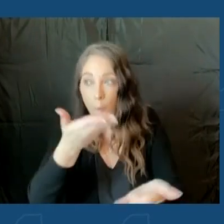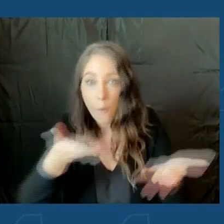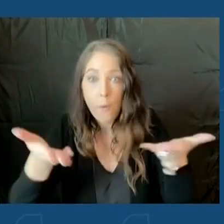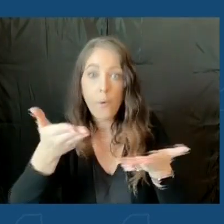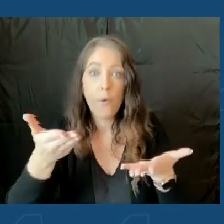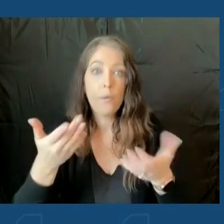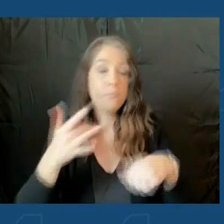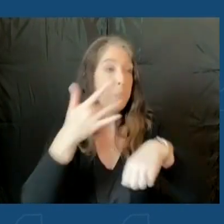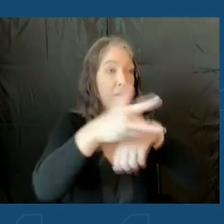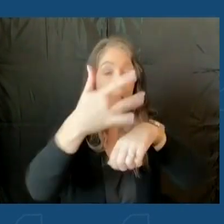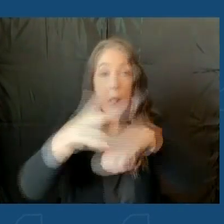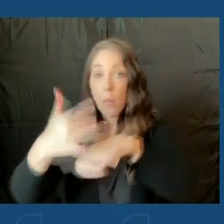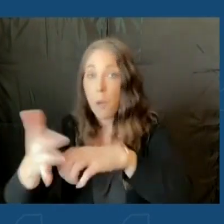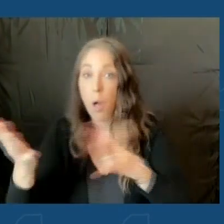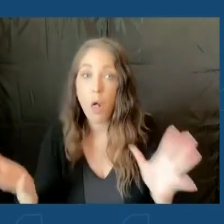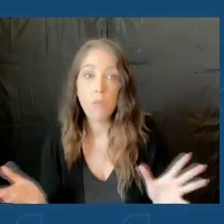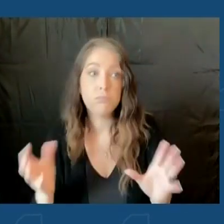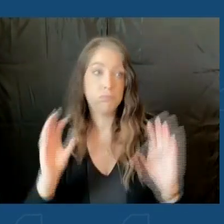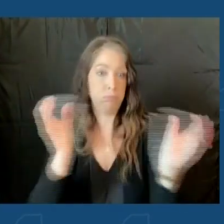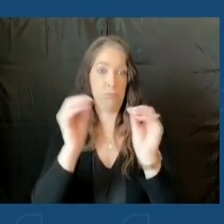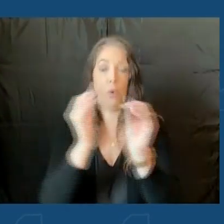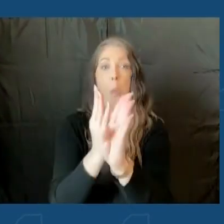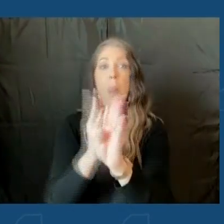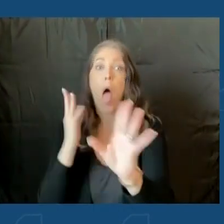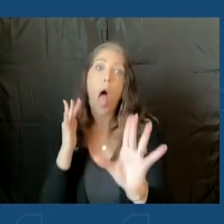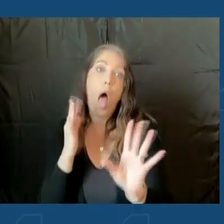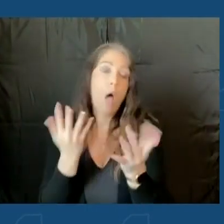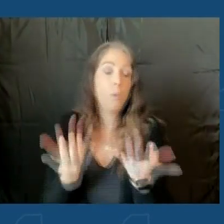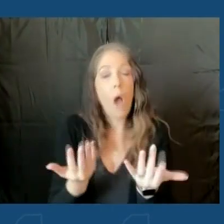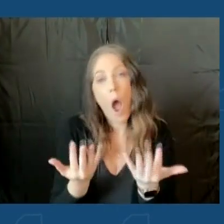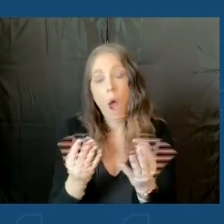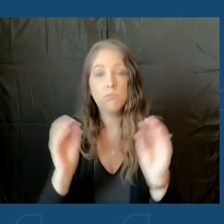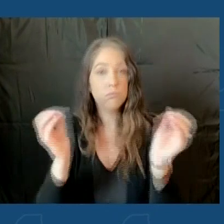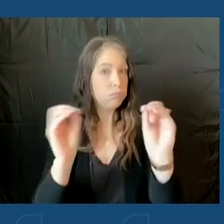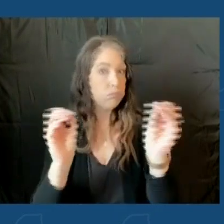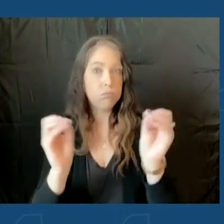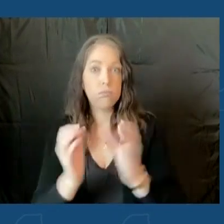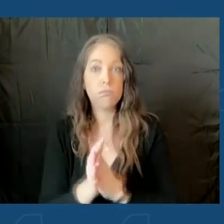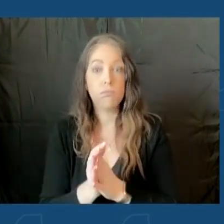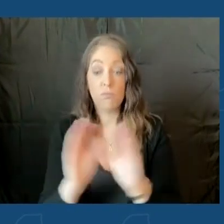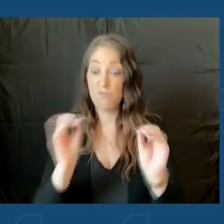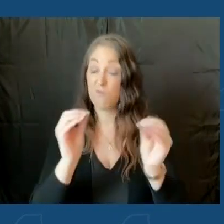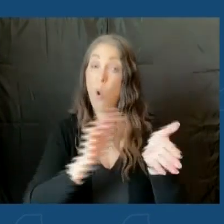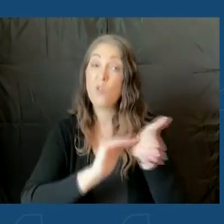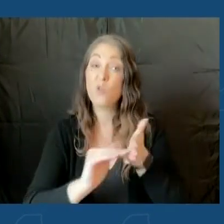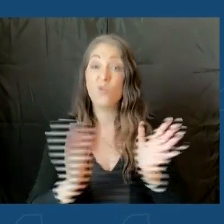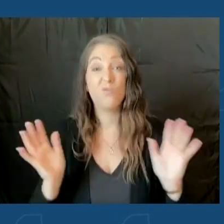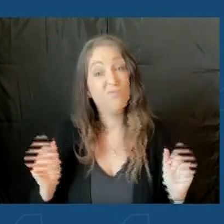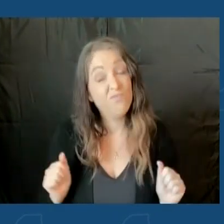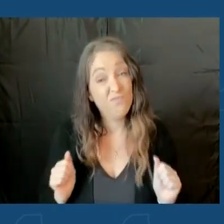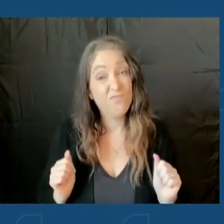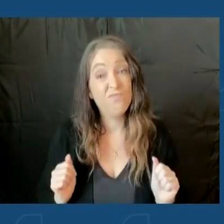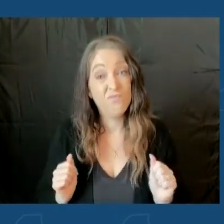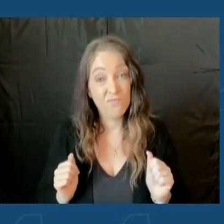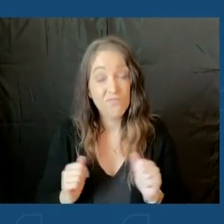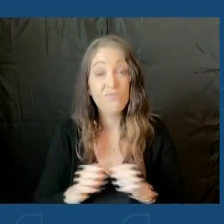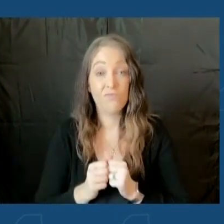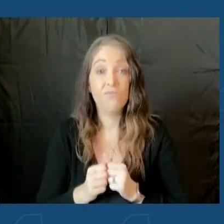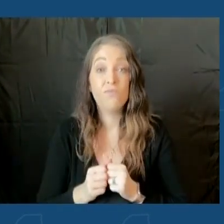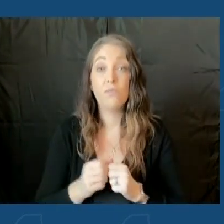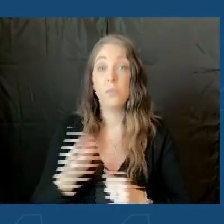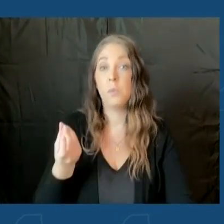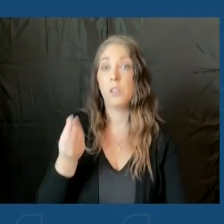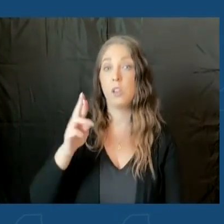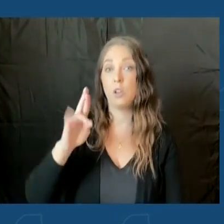available. No scarcity, no lines, no hassles. There is no excuse. So Dr. Jha also